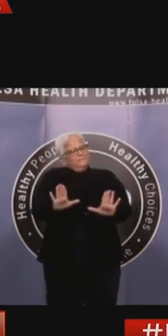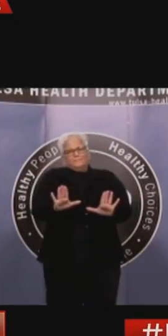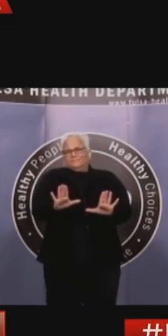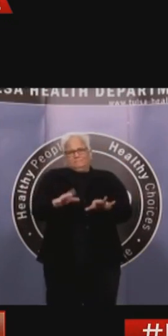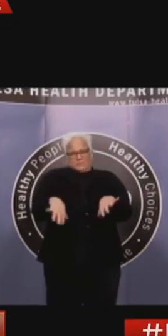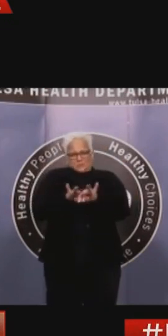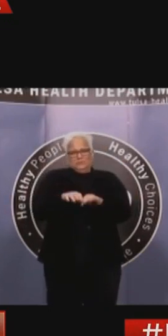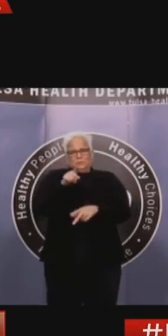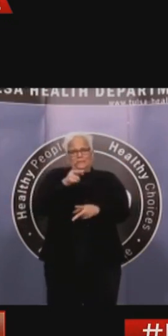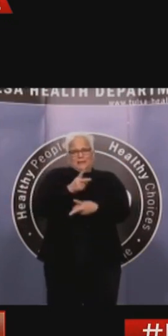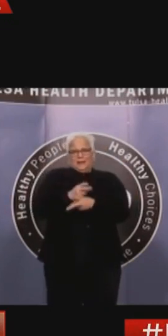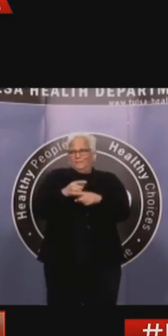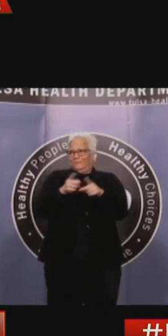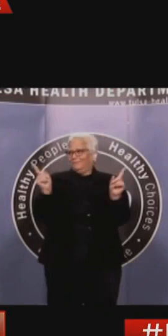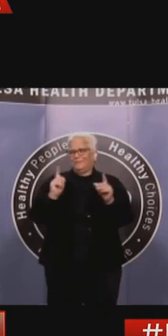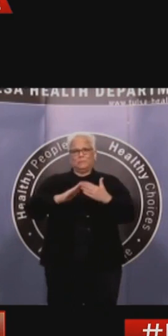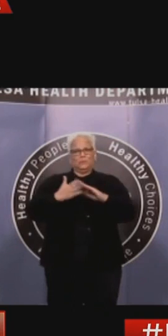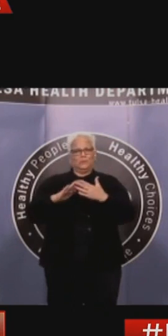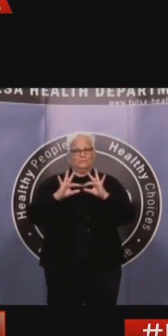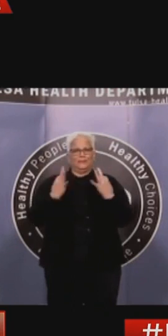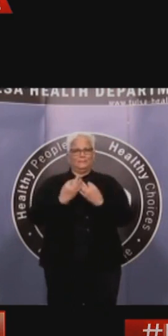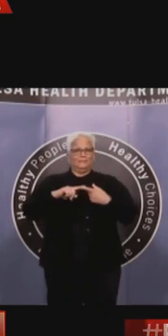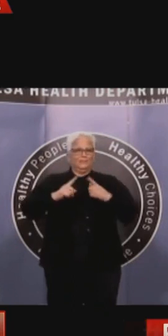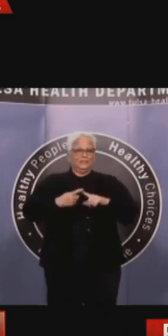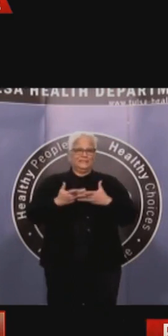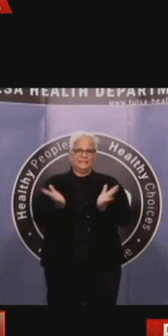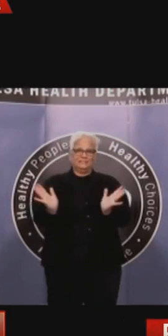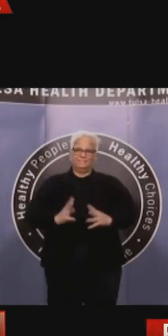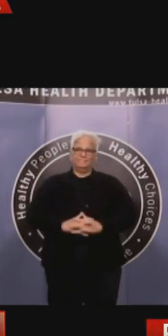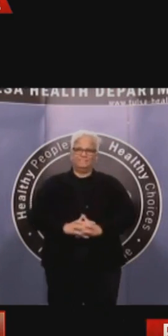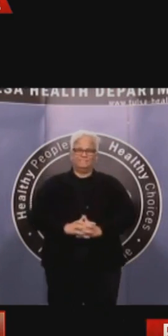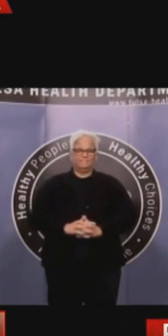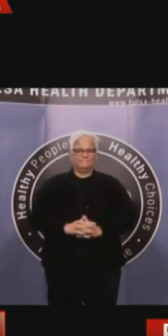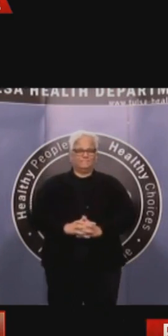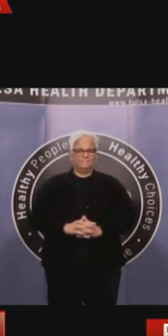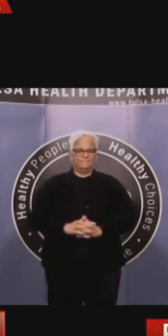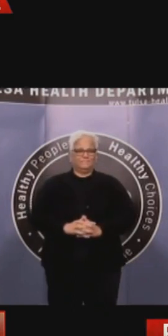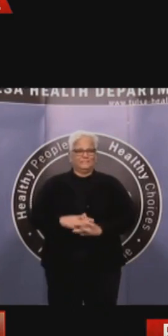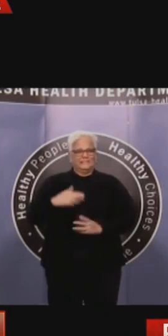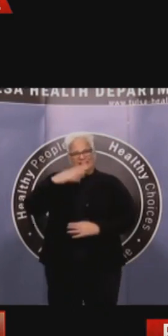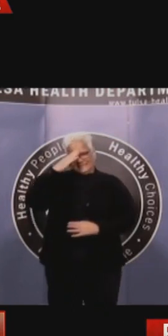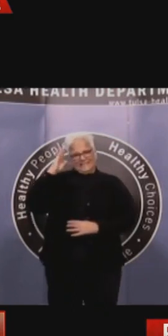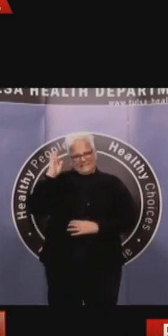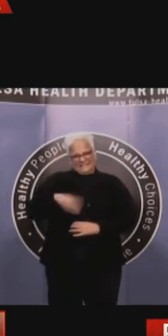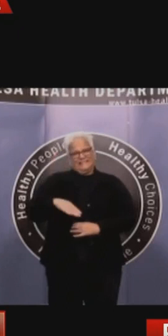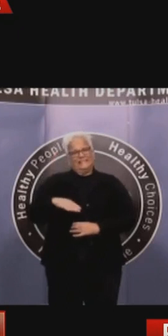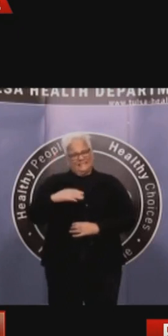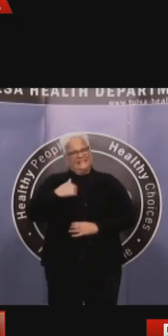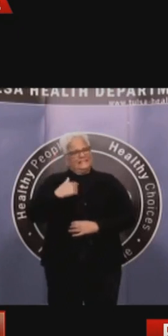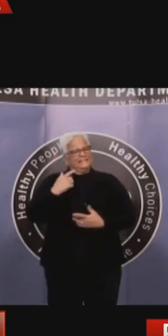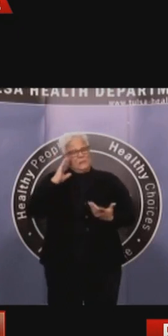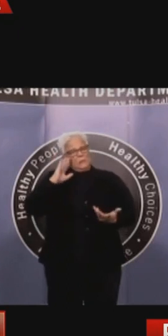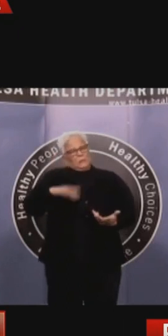and I know, believe me, how much we all want to be with our extended families and our friends